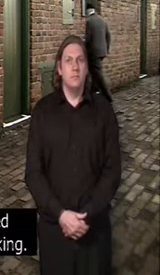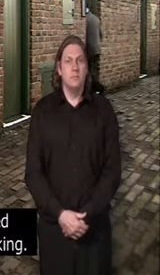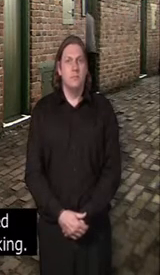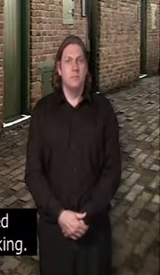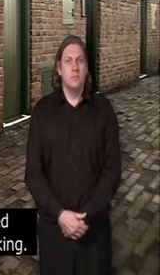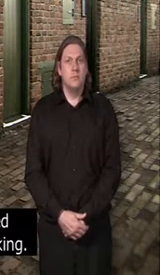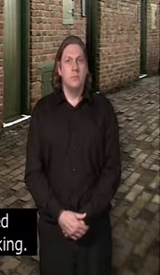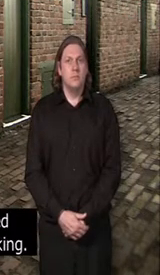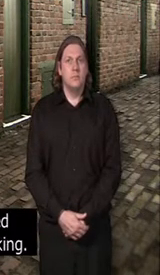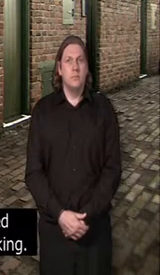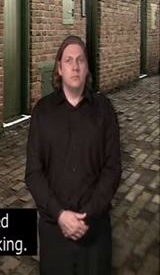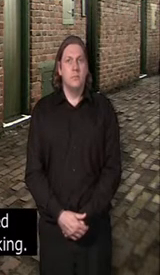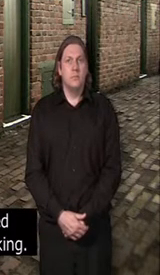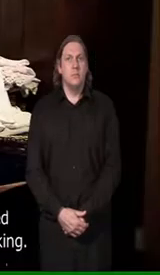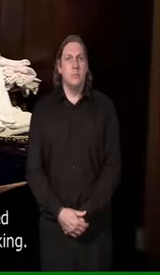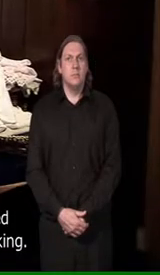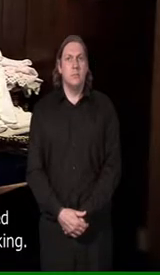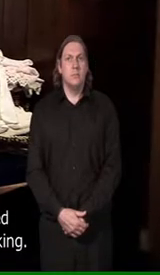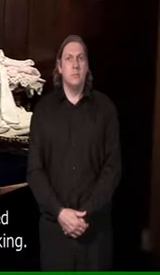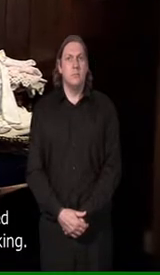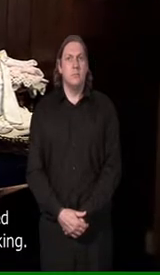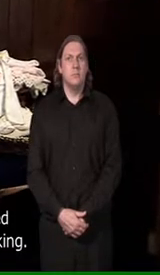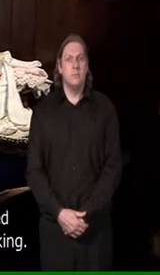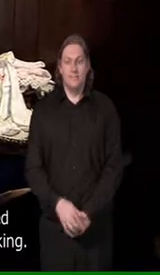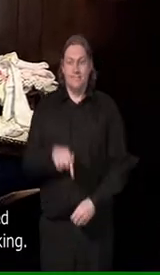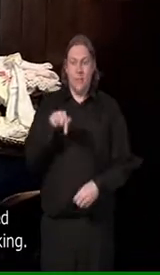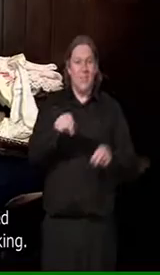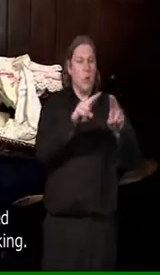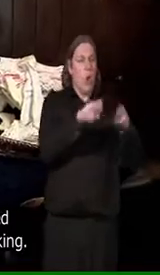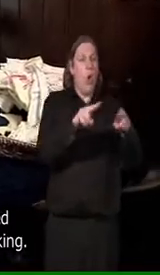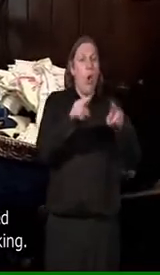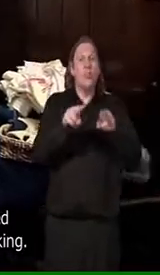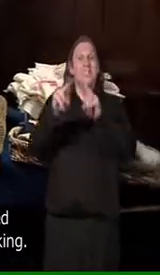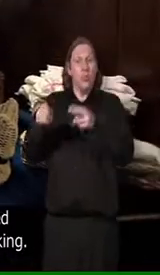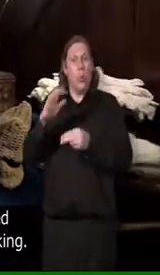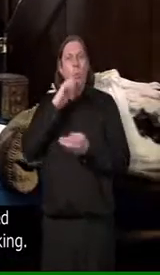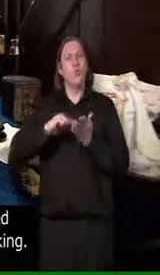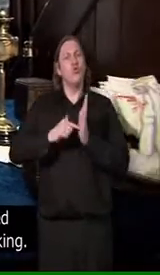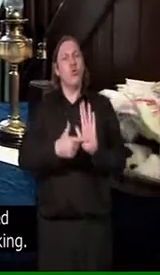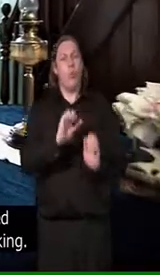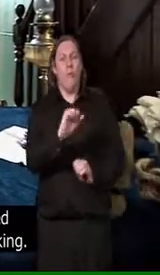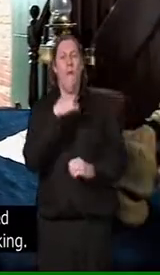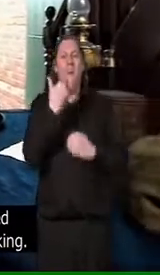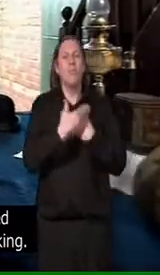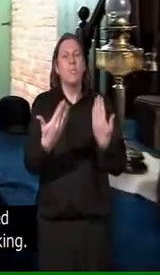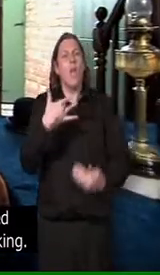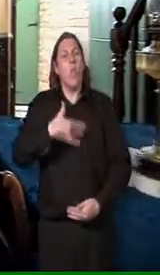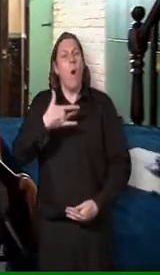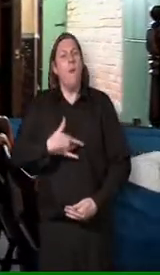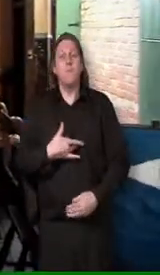The pit cottages are where colliery life is portrayed through daily activities such as bacon and mat making.